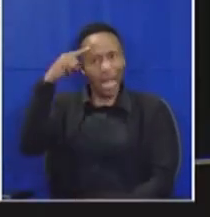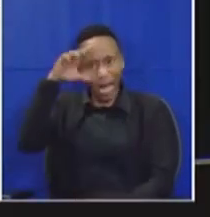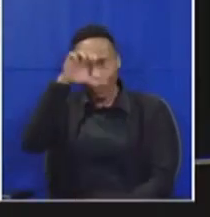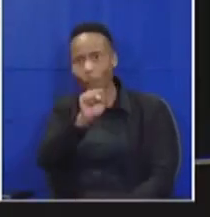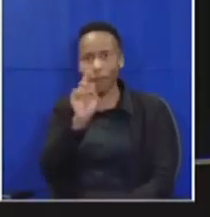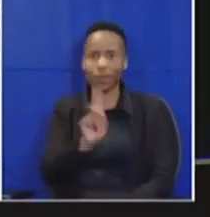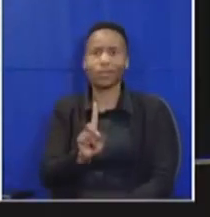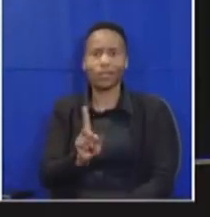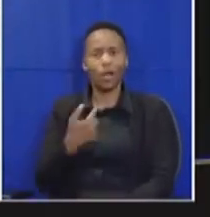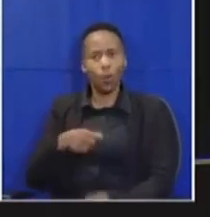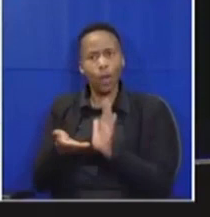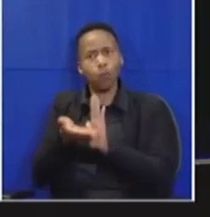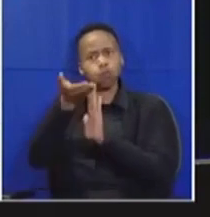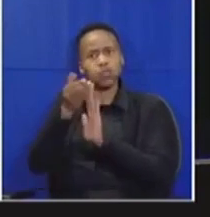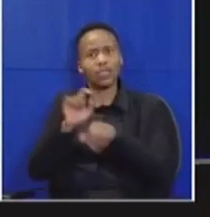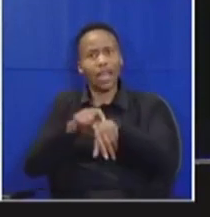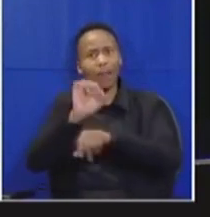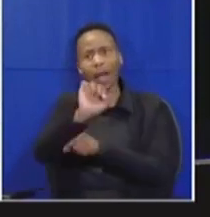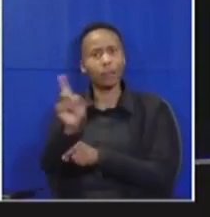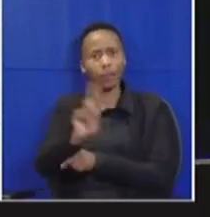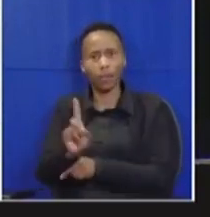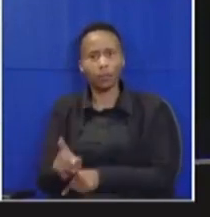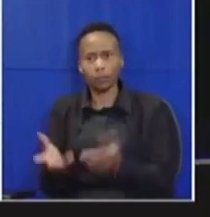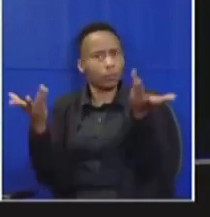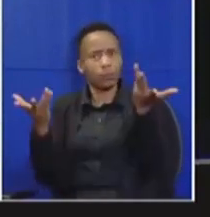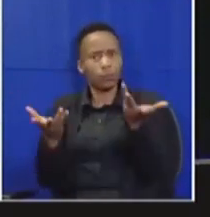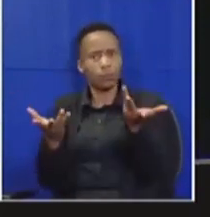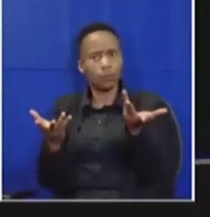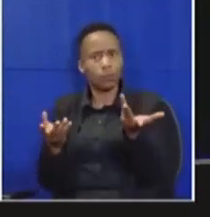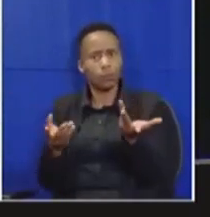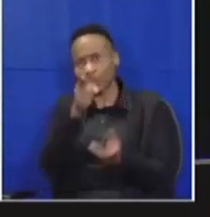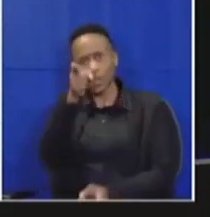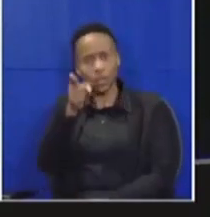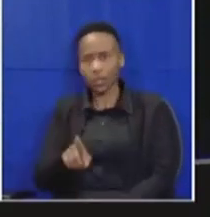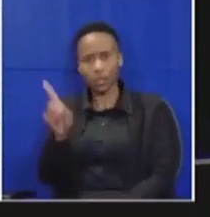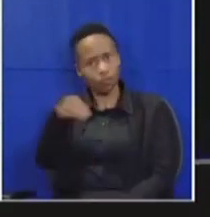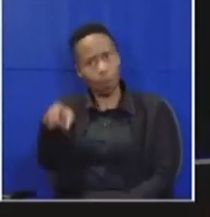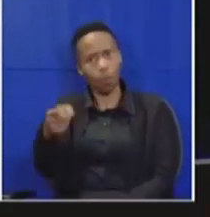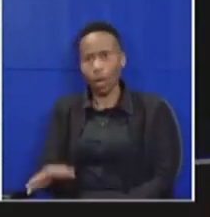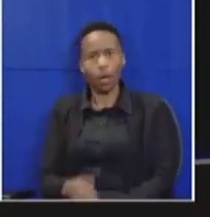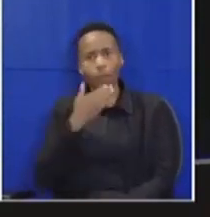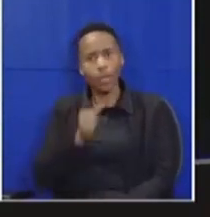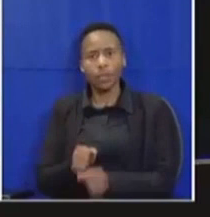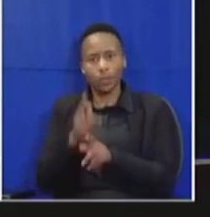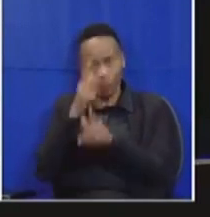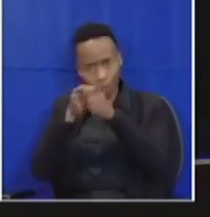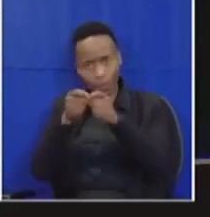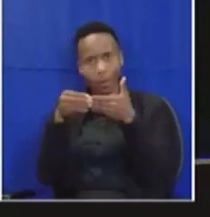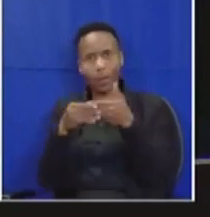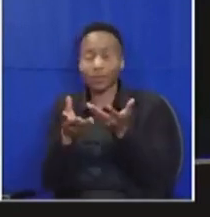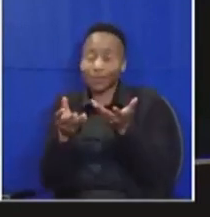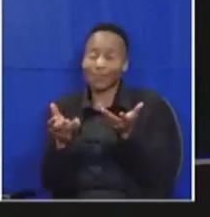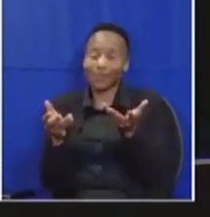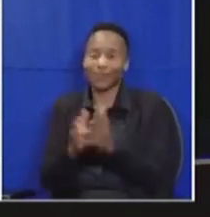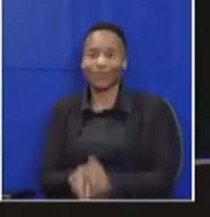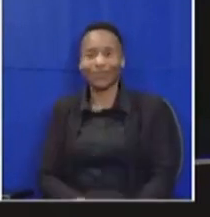we are increasing his time this is uh out of order please honorable members you've